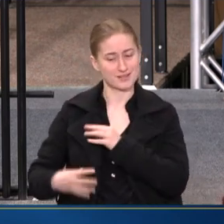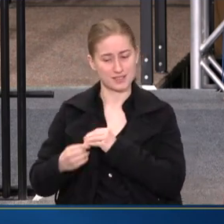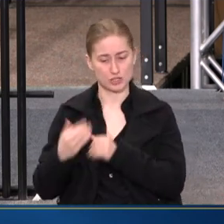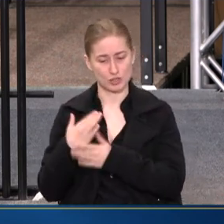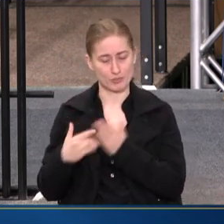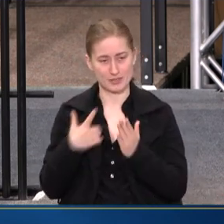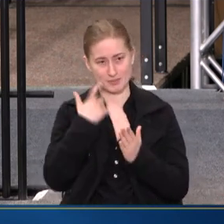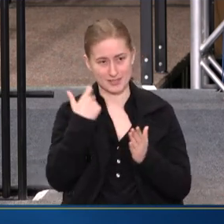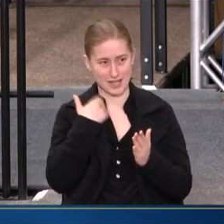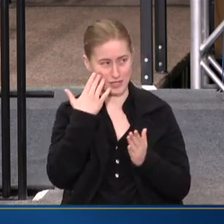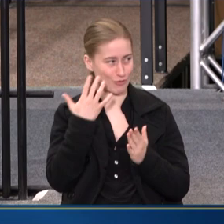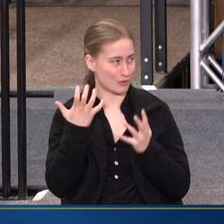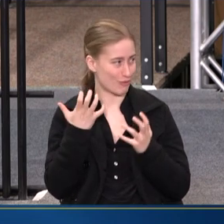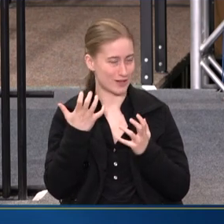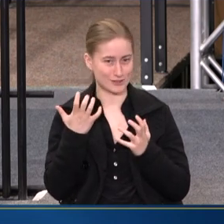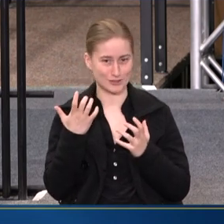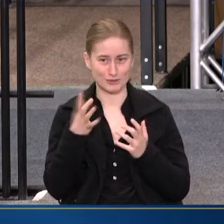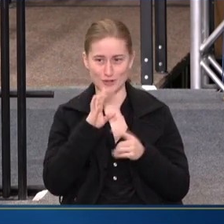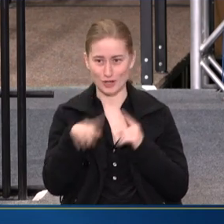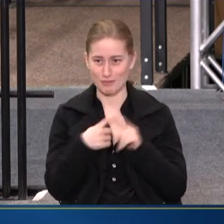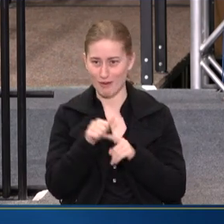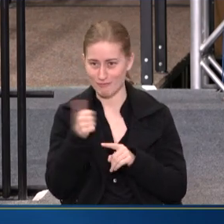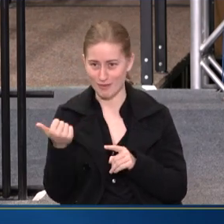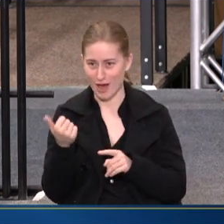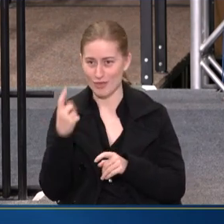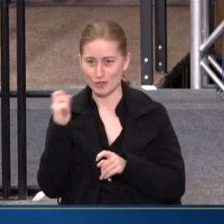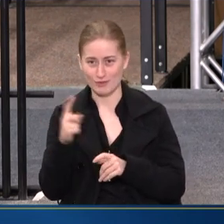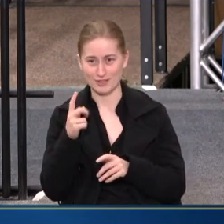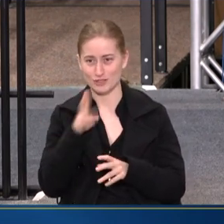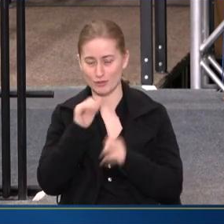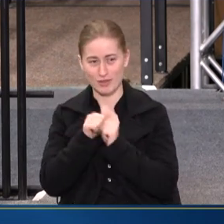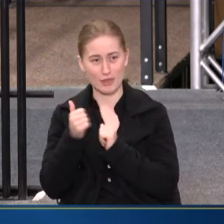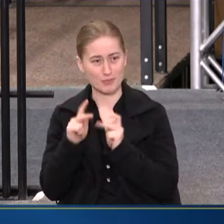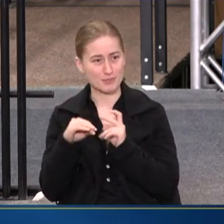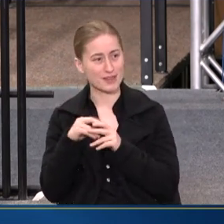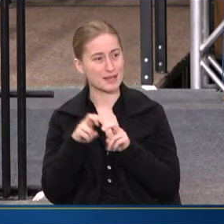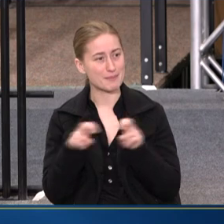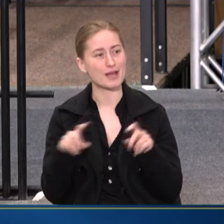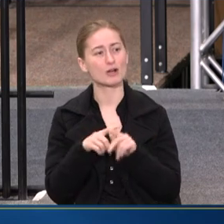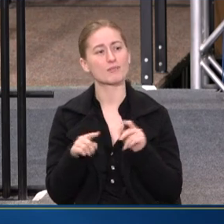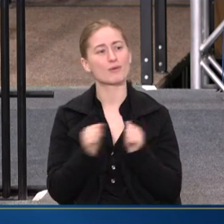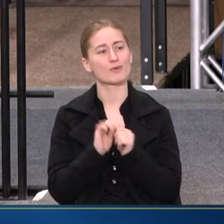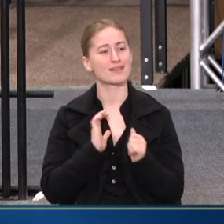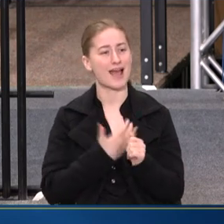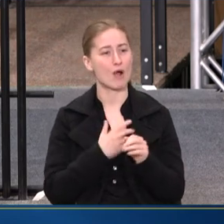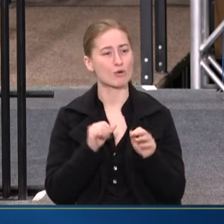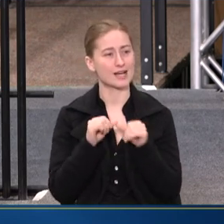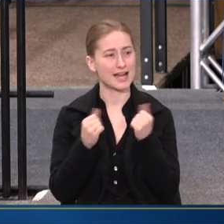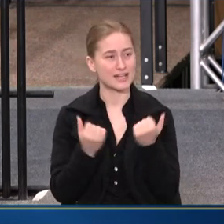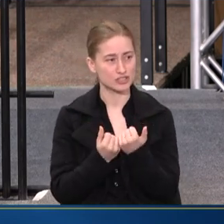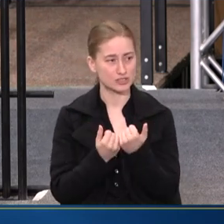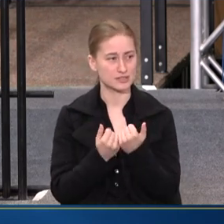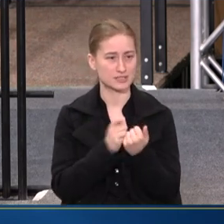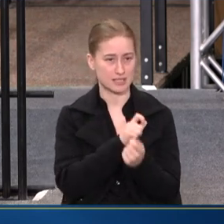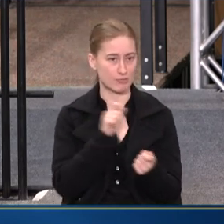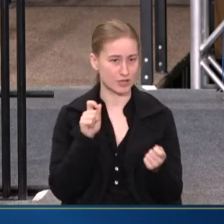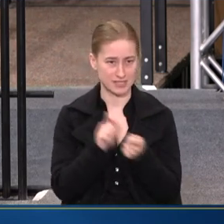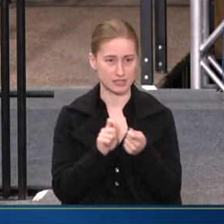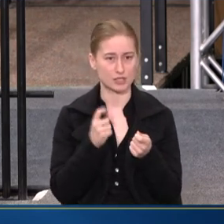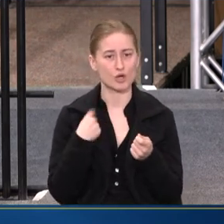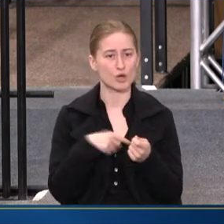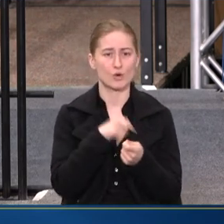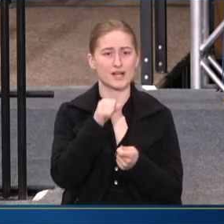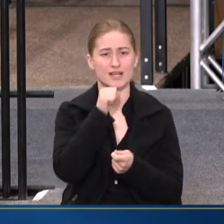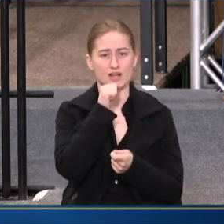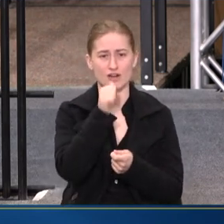PIECE, BECAUSE I KNOW WE WANT TO GET TO OTHERS IN THE PANEL, AND THAT IS WITH OUR AGENCY IN PARTICULAR, WE'RE